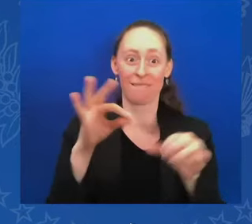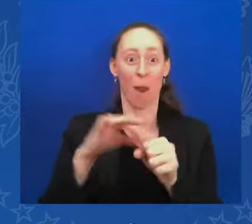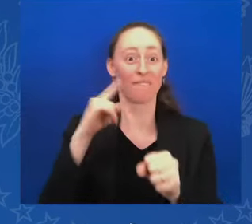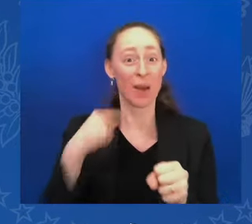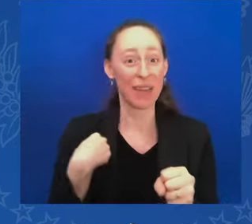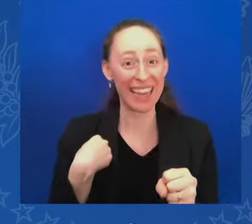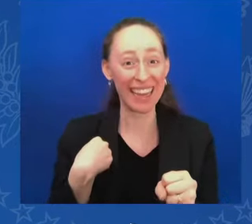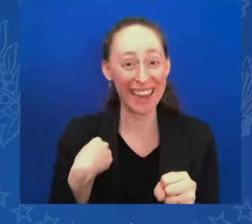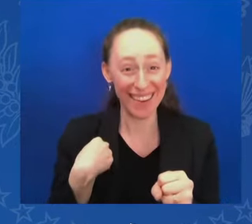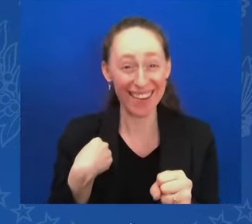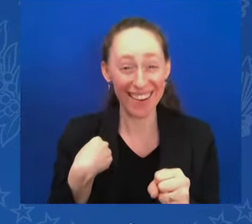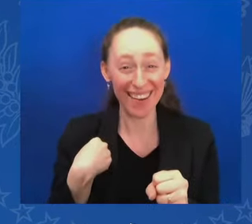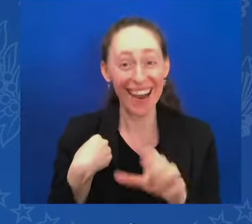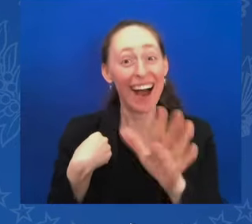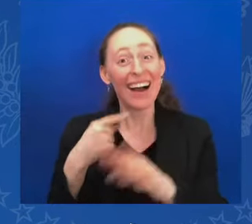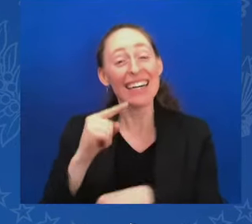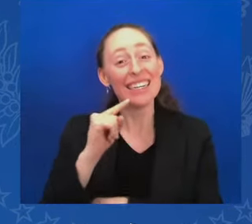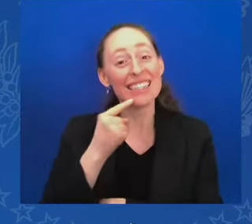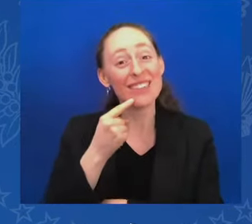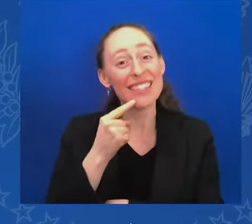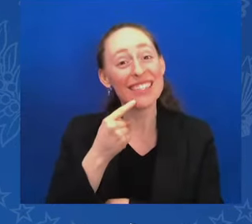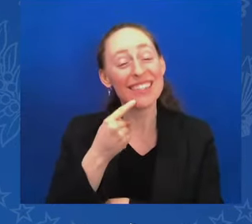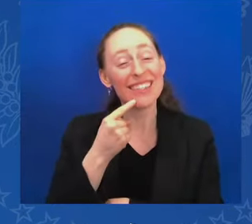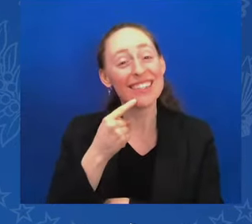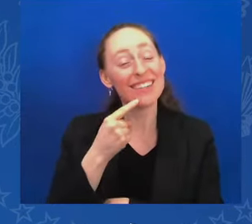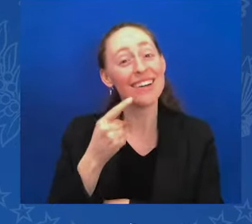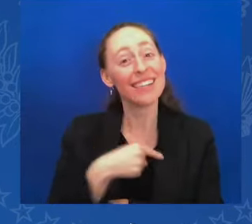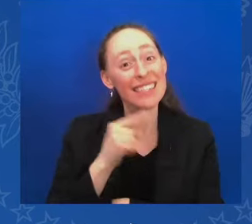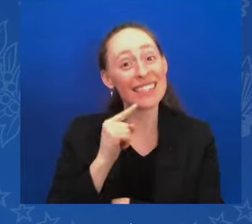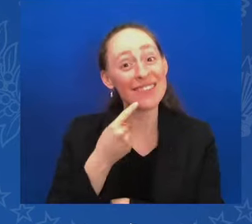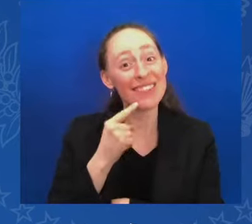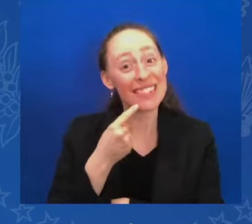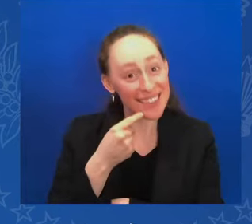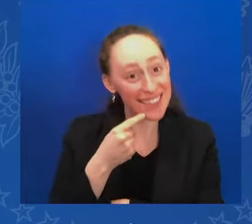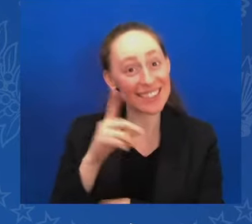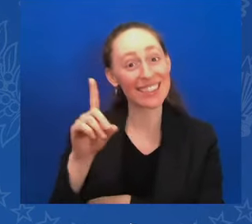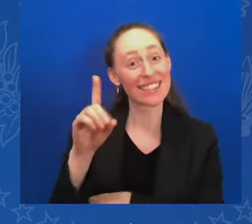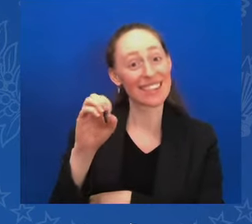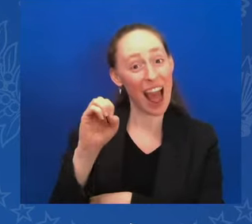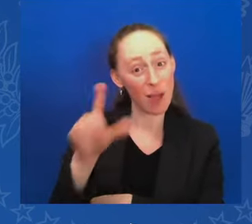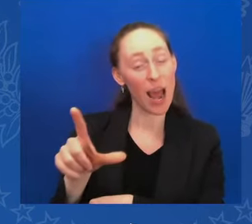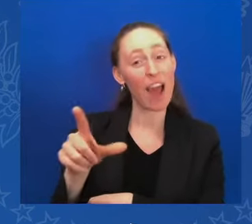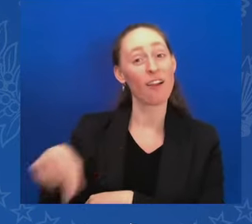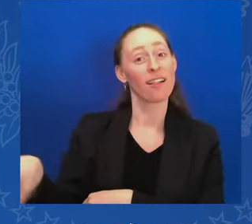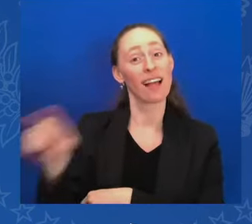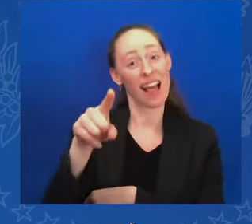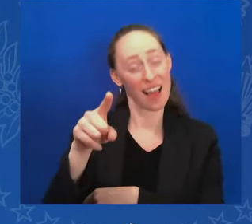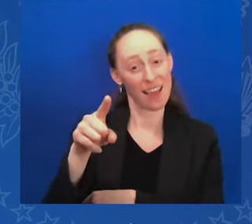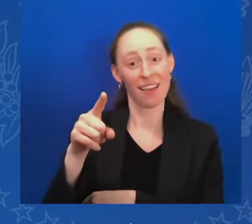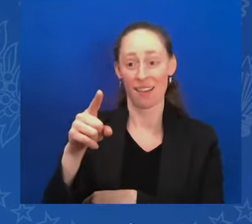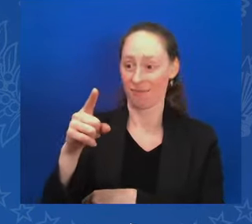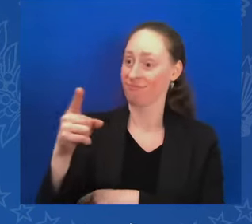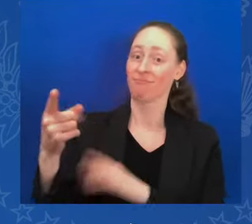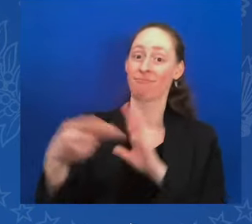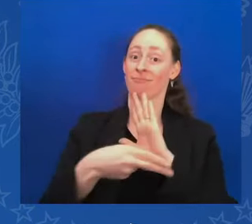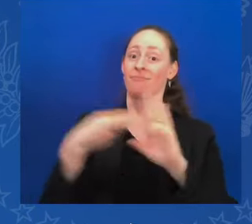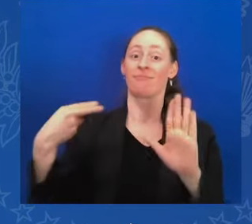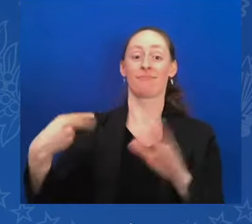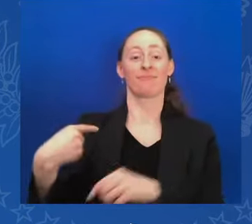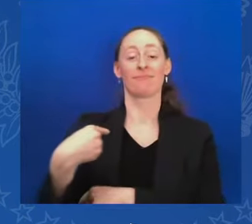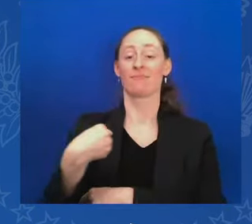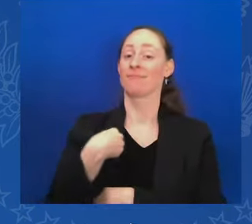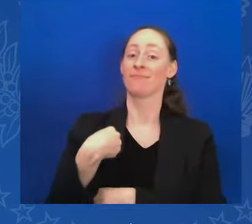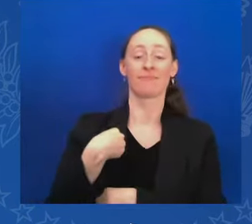as some of the Delawareans will tell you, that's where I acquired a nickname I'm very proud of. I am Joe Bidenopoulos.